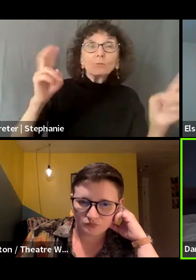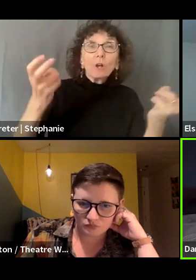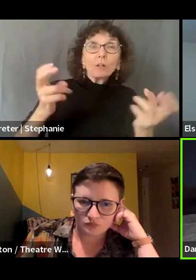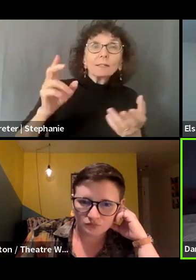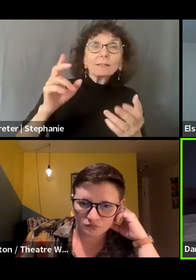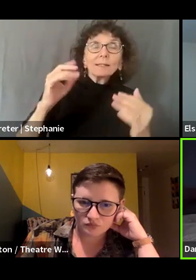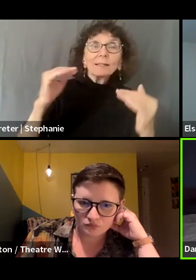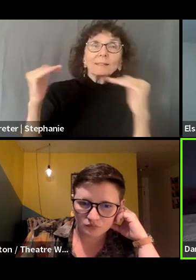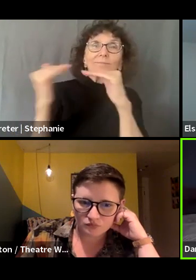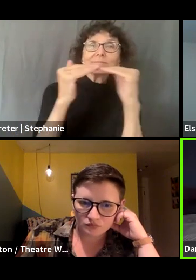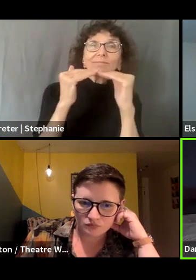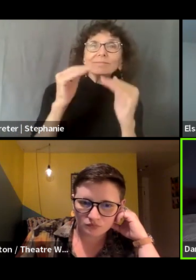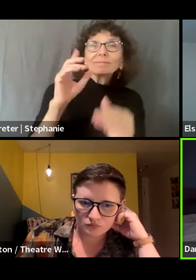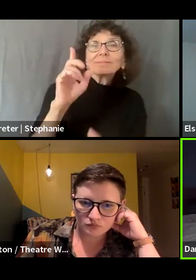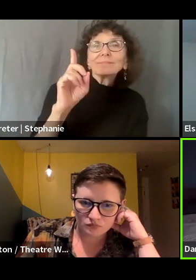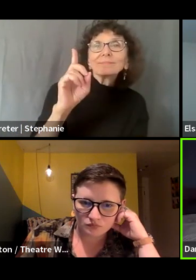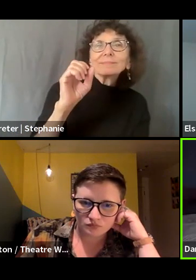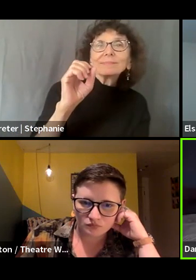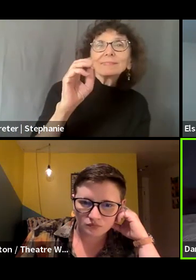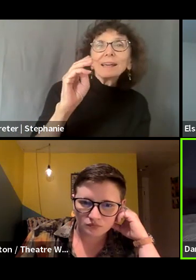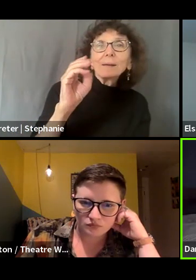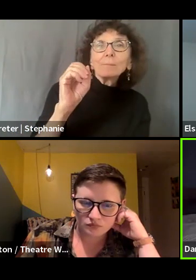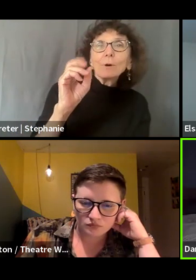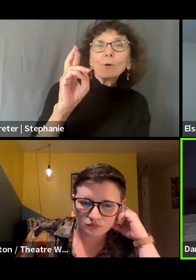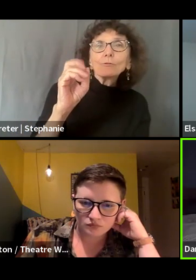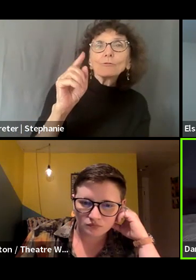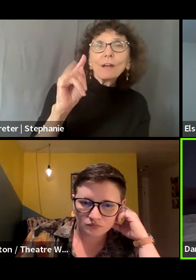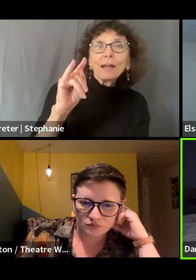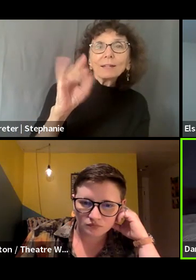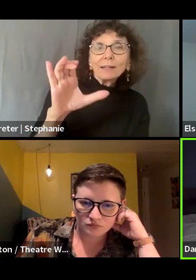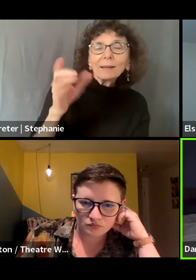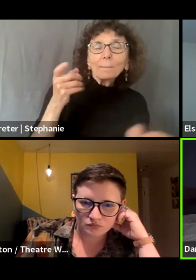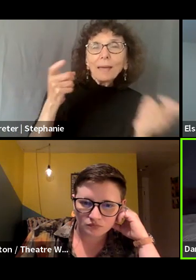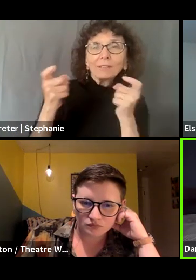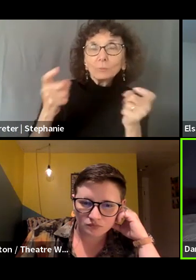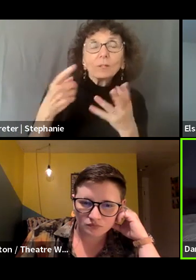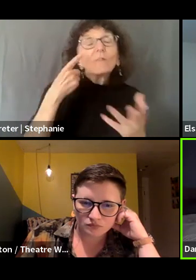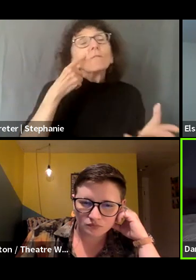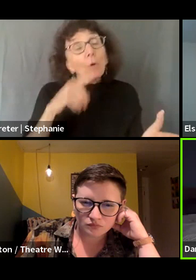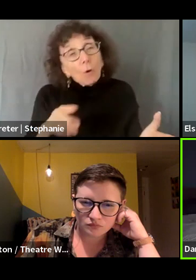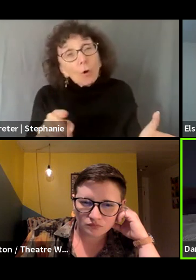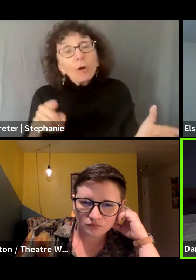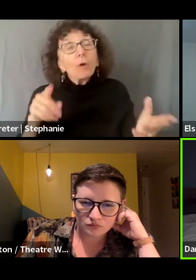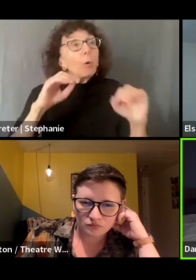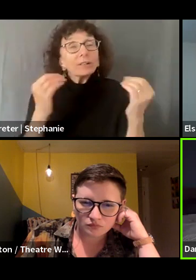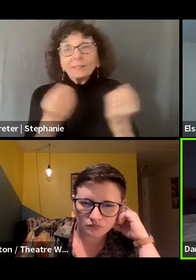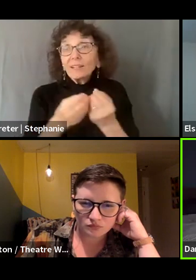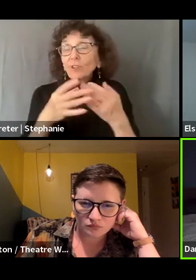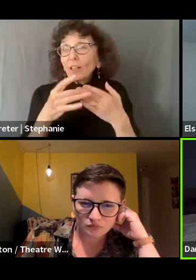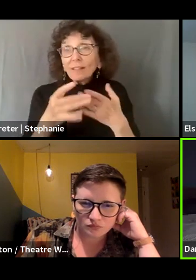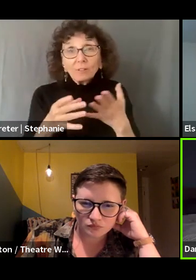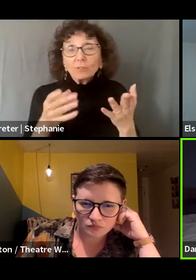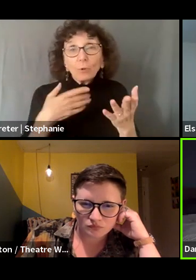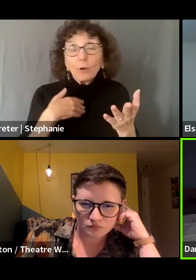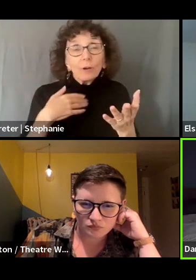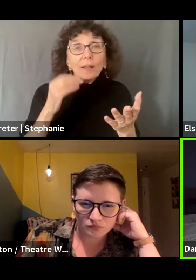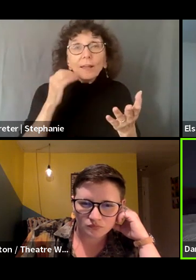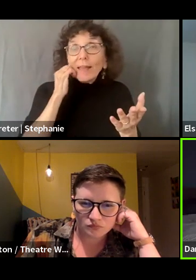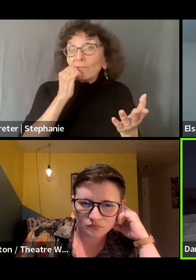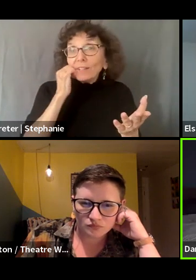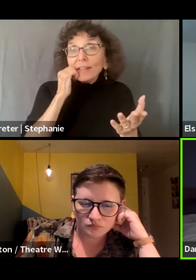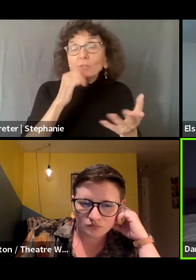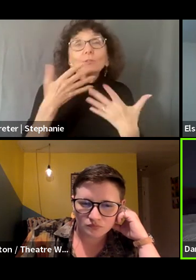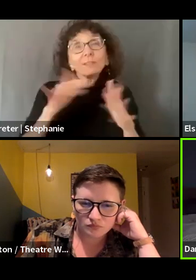benefits I see of that work is that for organizational leaders, even with organizations where there is still like on the day-to-day sort of a more traditional